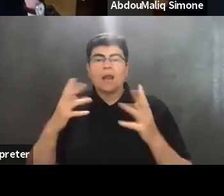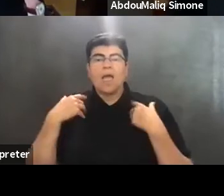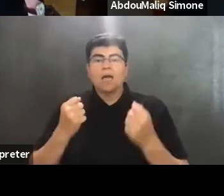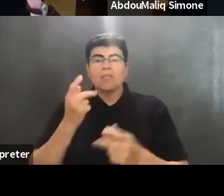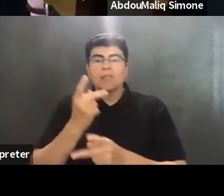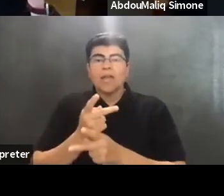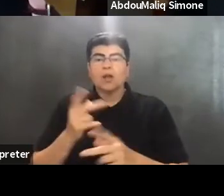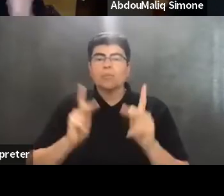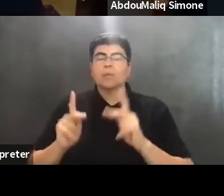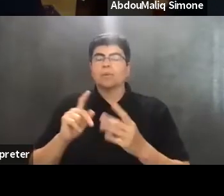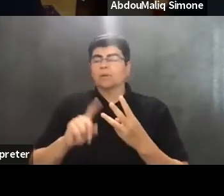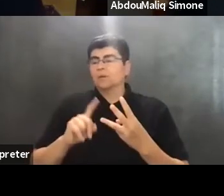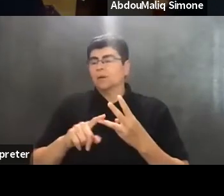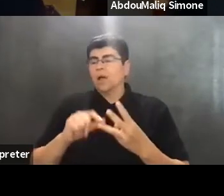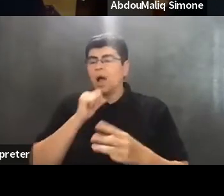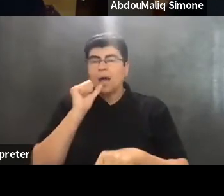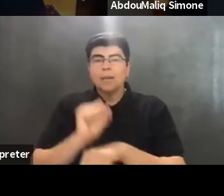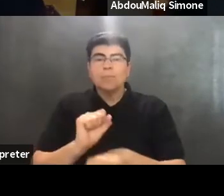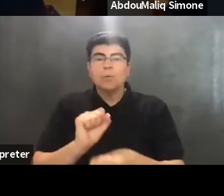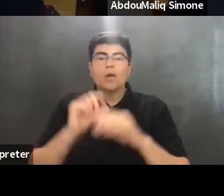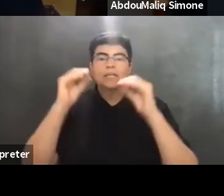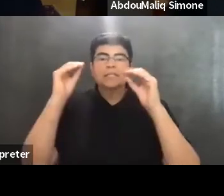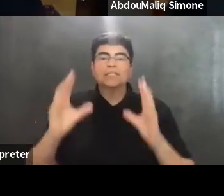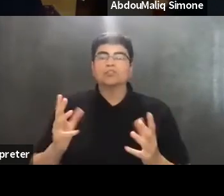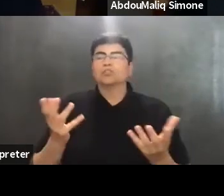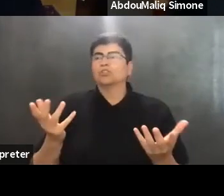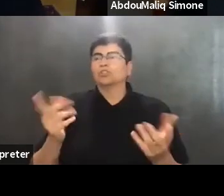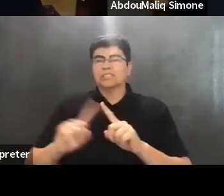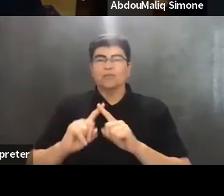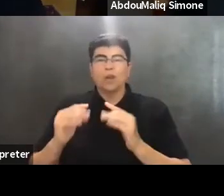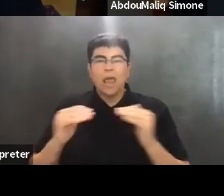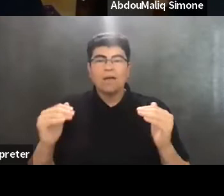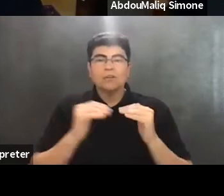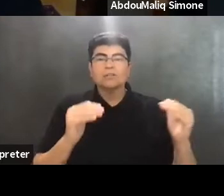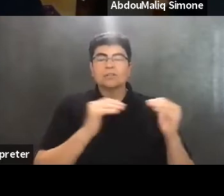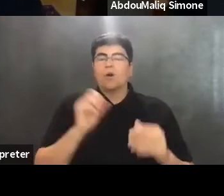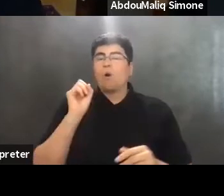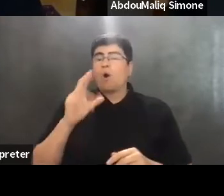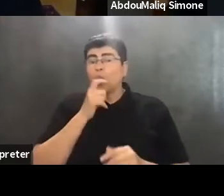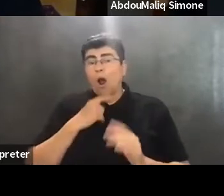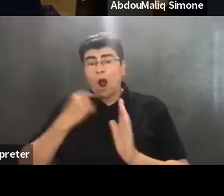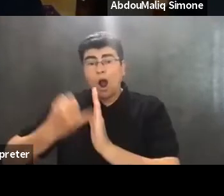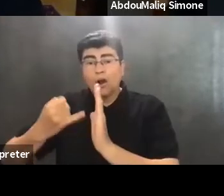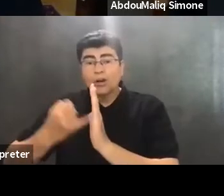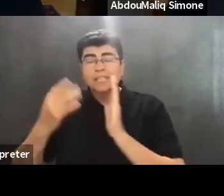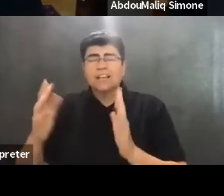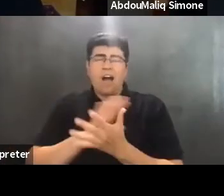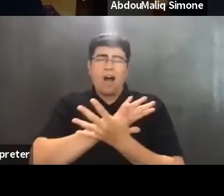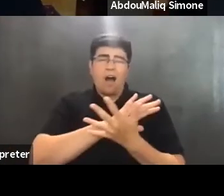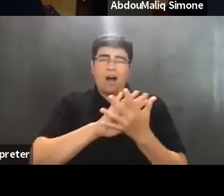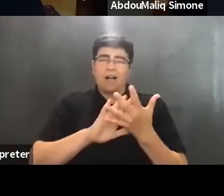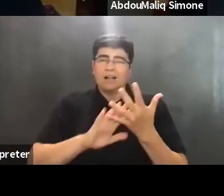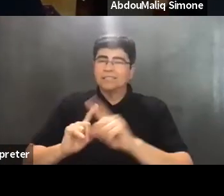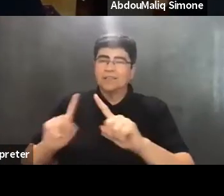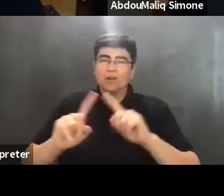or who are unemployed teachers at all different levels, or who are artists, who are, you know, all kinds